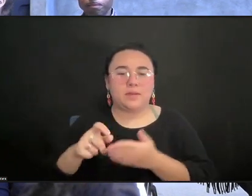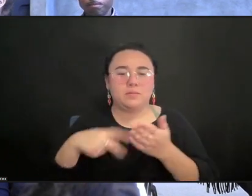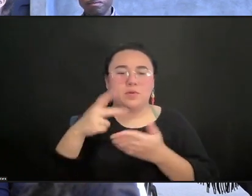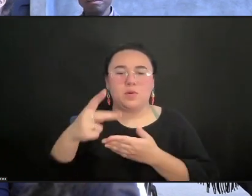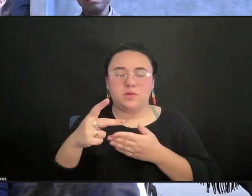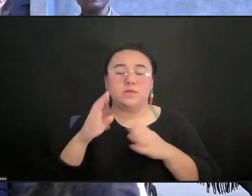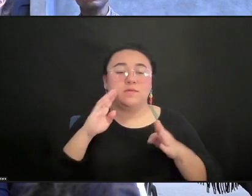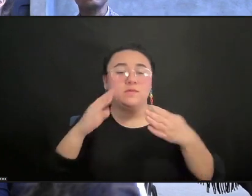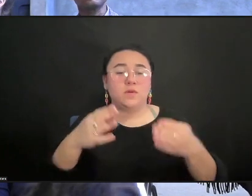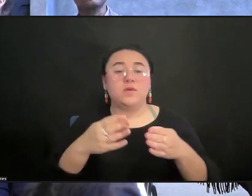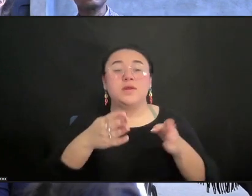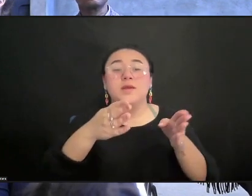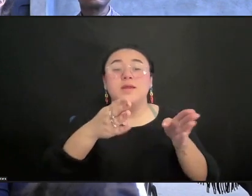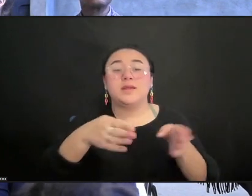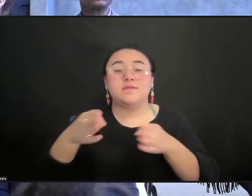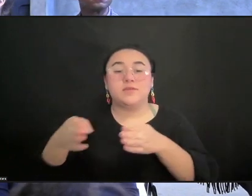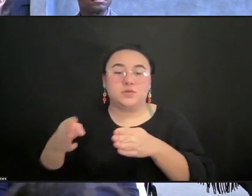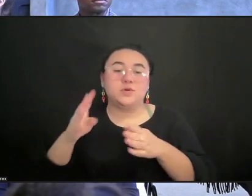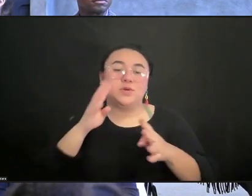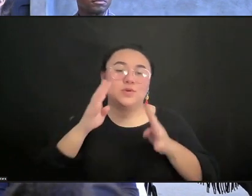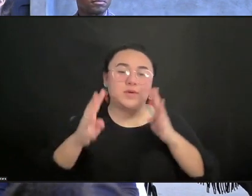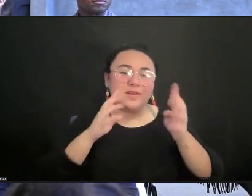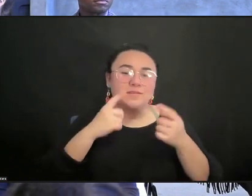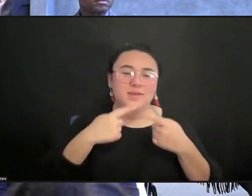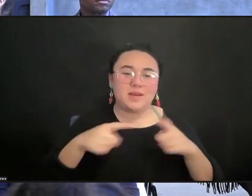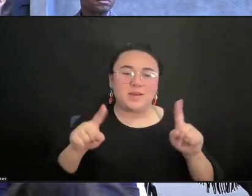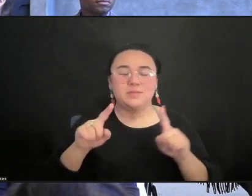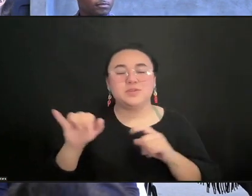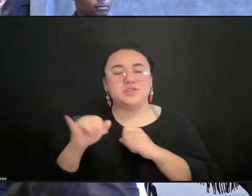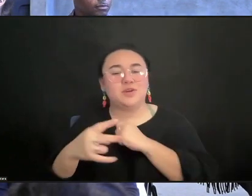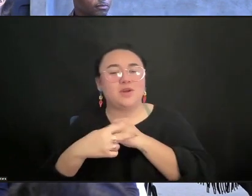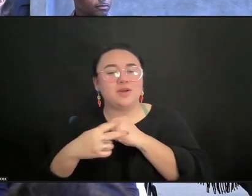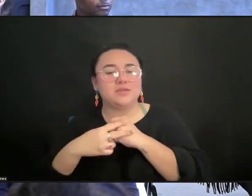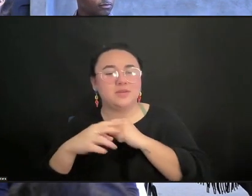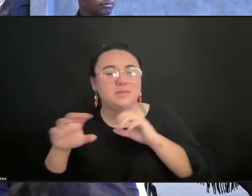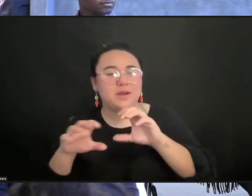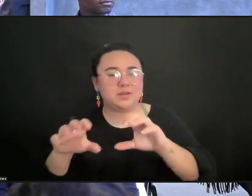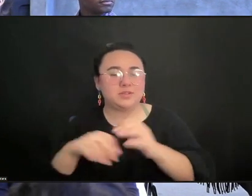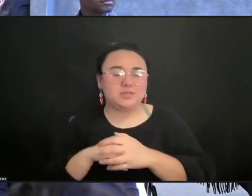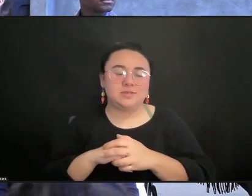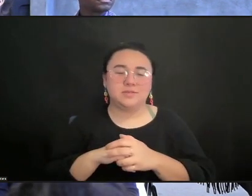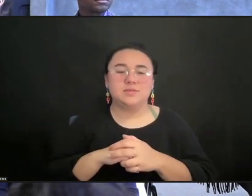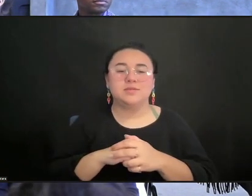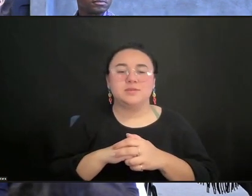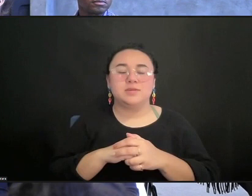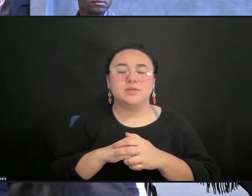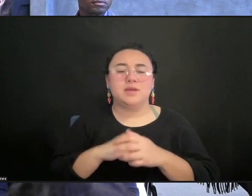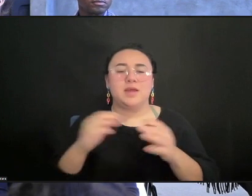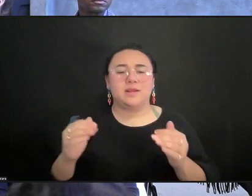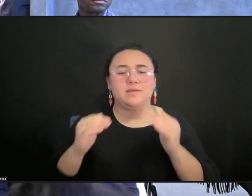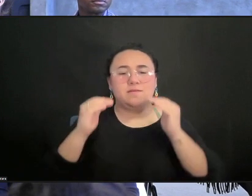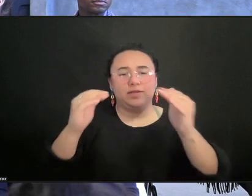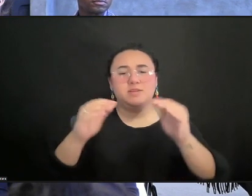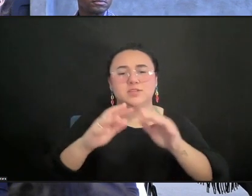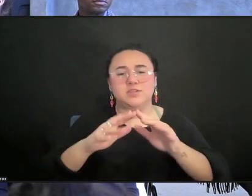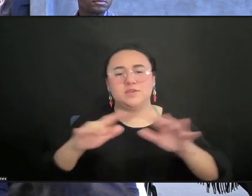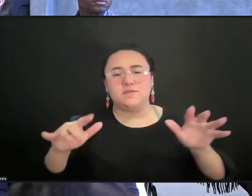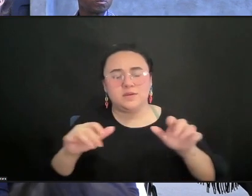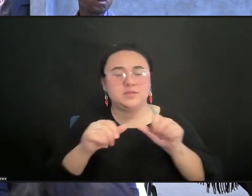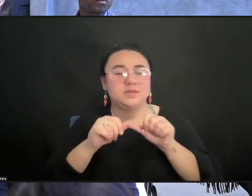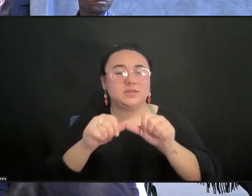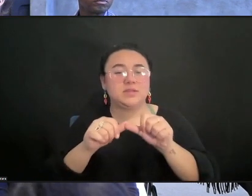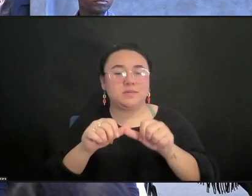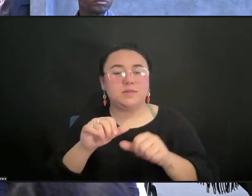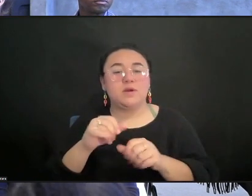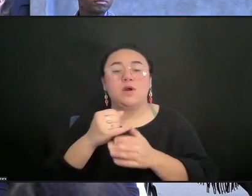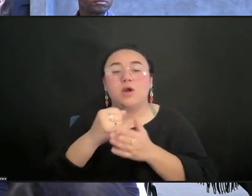and conservation practices while advancing a diverse and sustainable arts ecosystem. Previously,